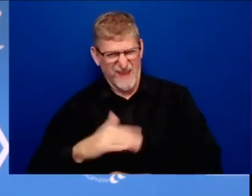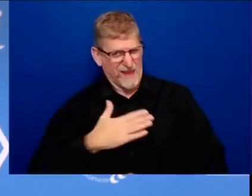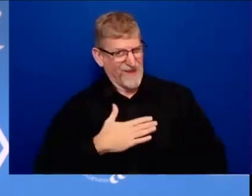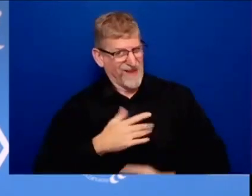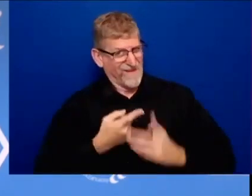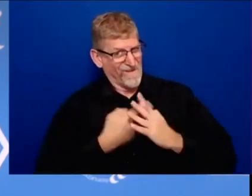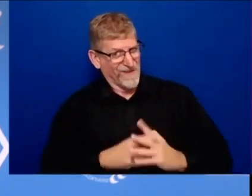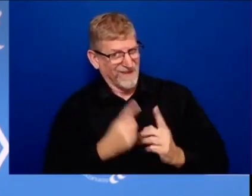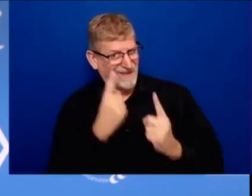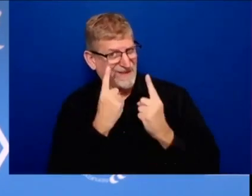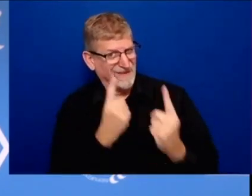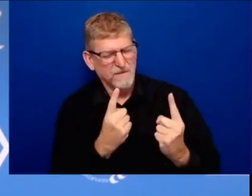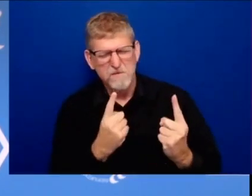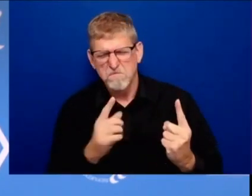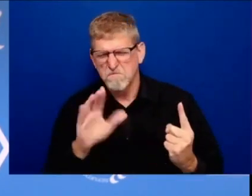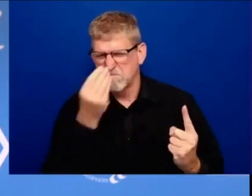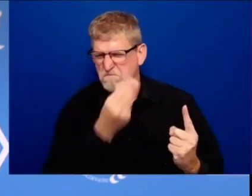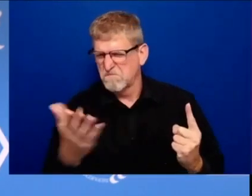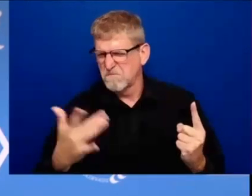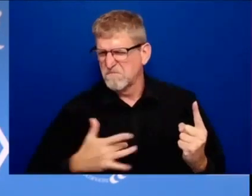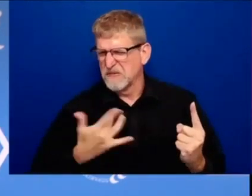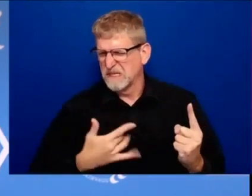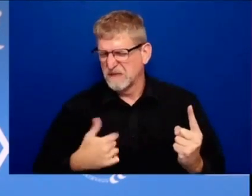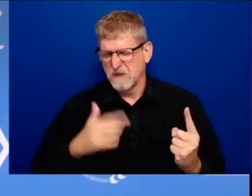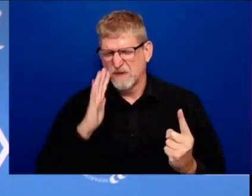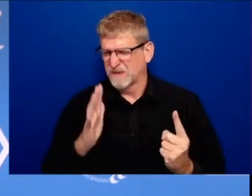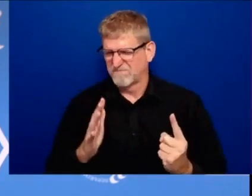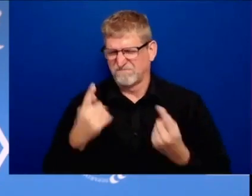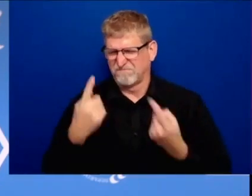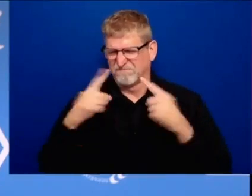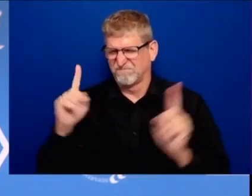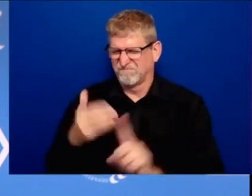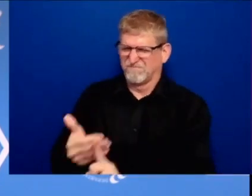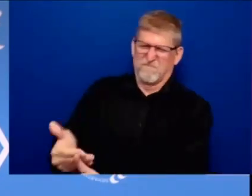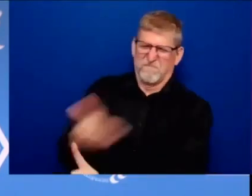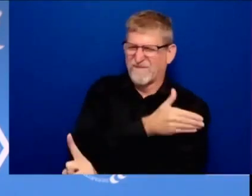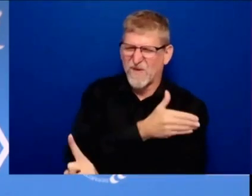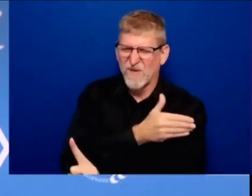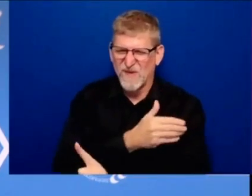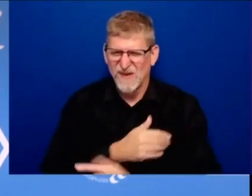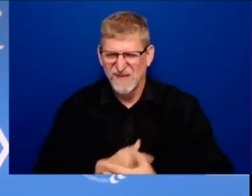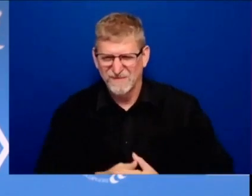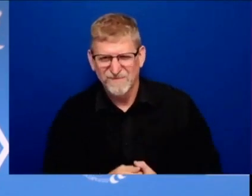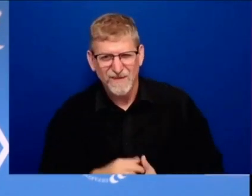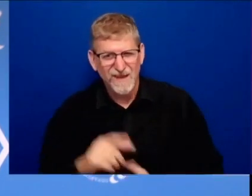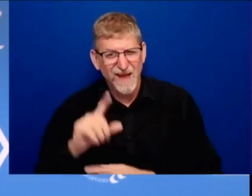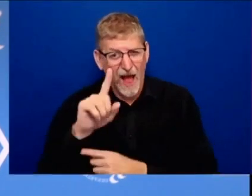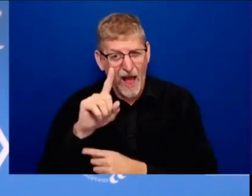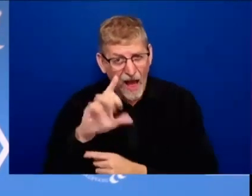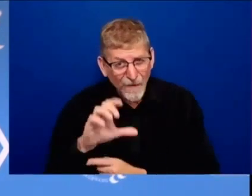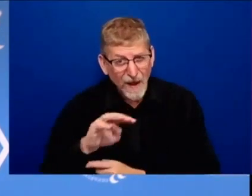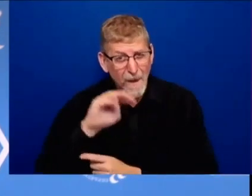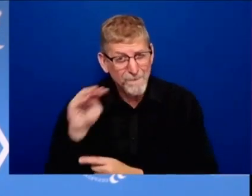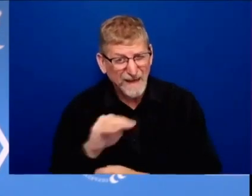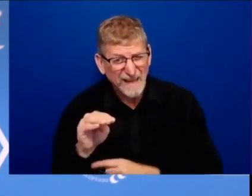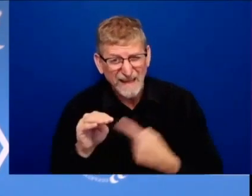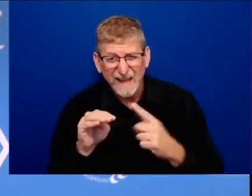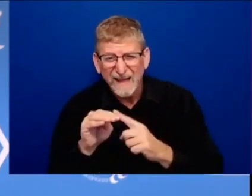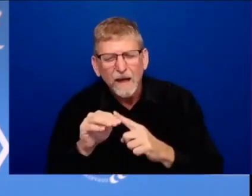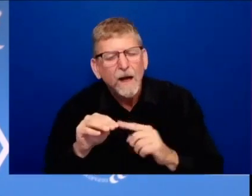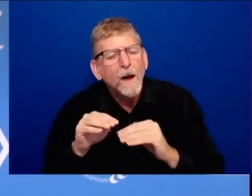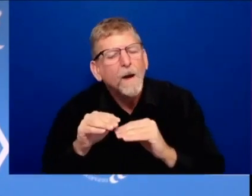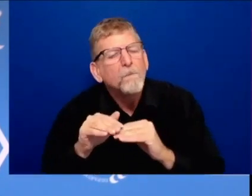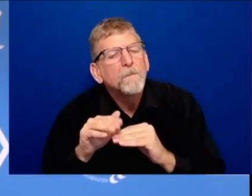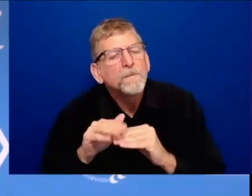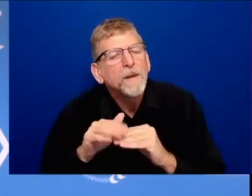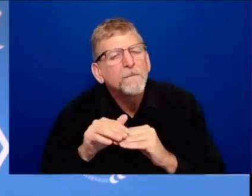that but like i said before that's just the floor that's just the floor our end goal